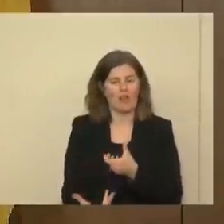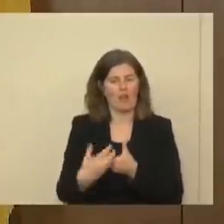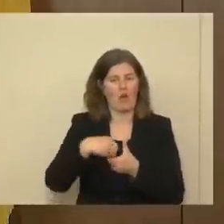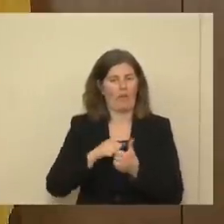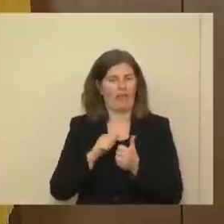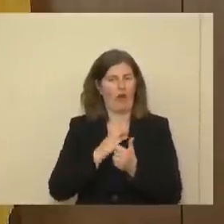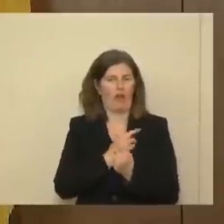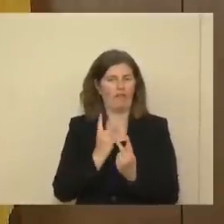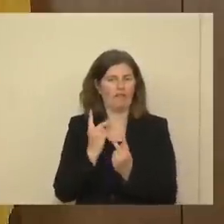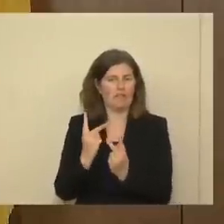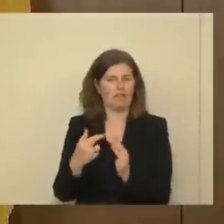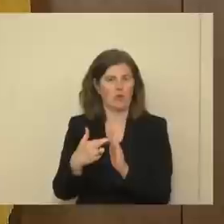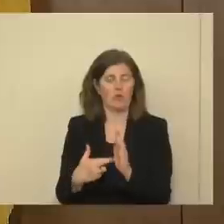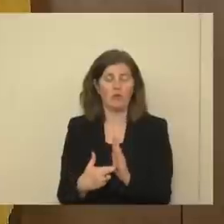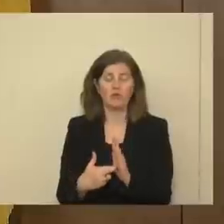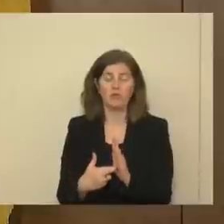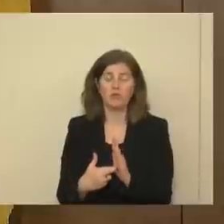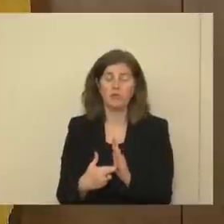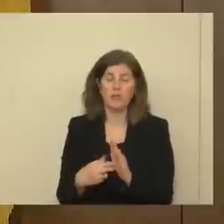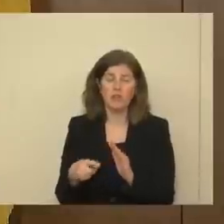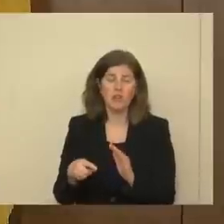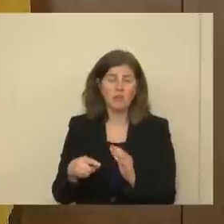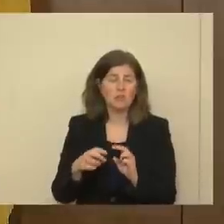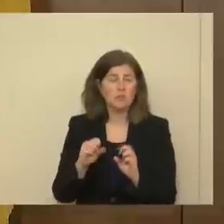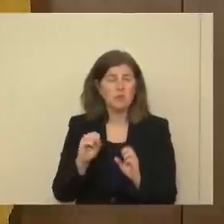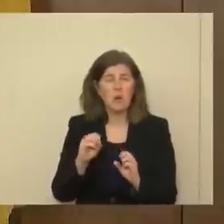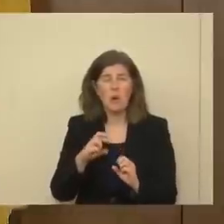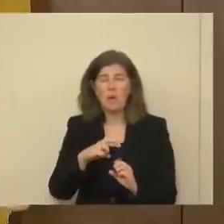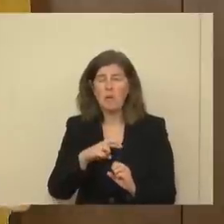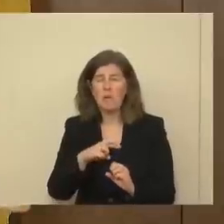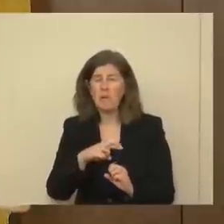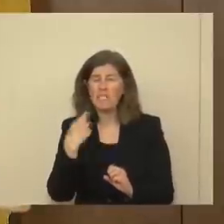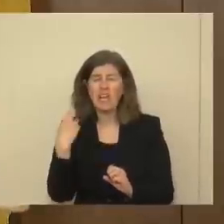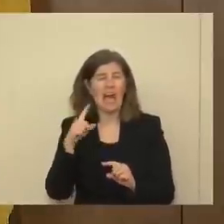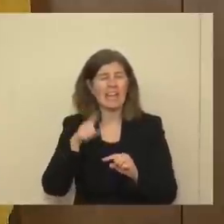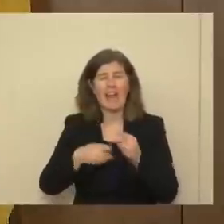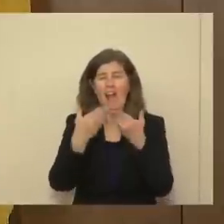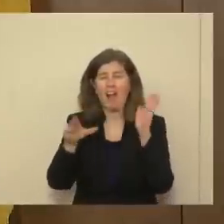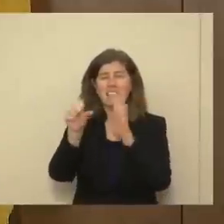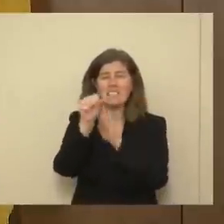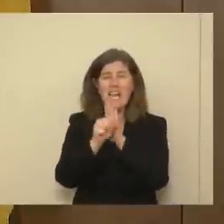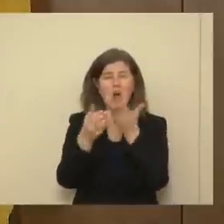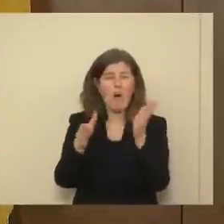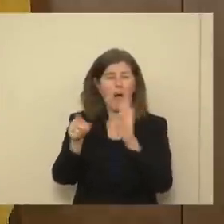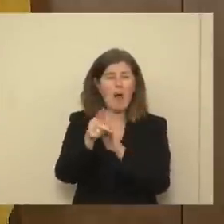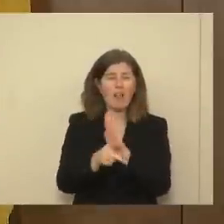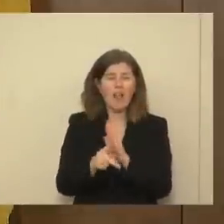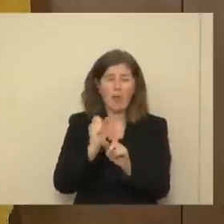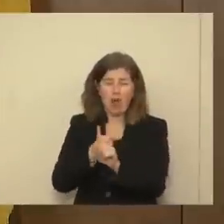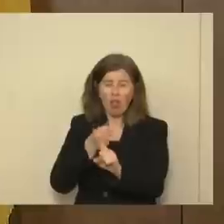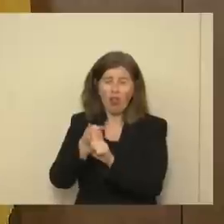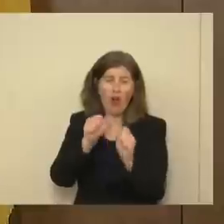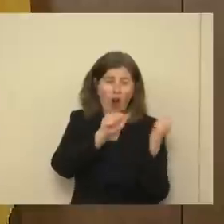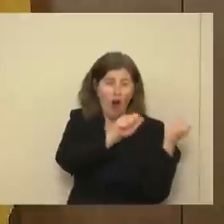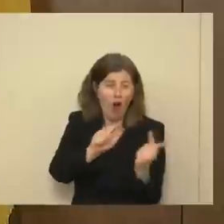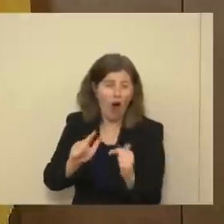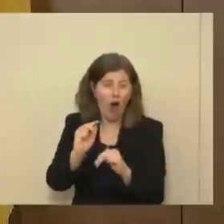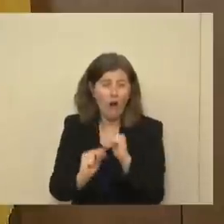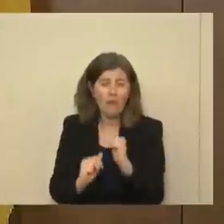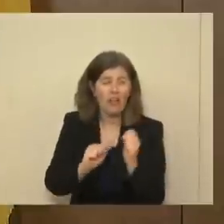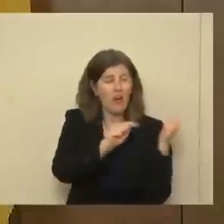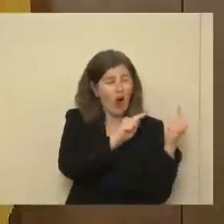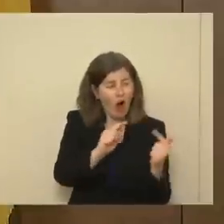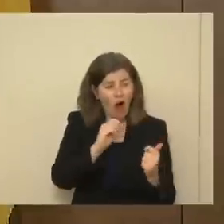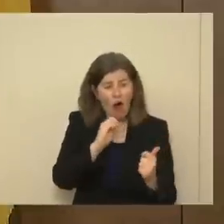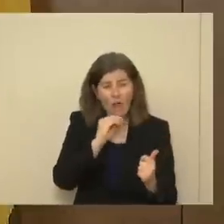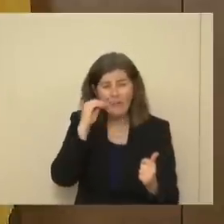And this is so high risk that you can't do statewide policy, affects every facility, every resident,